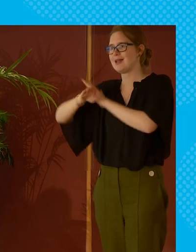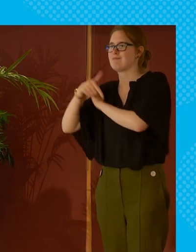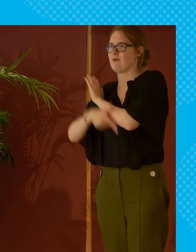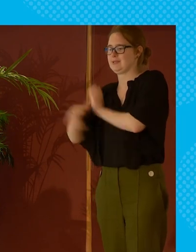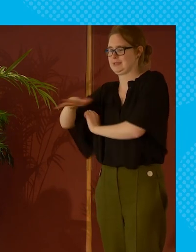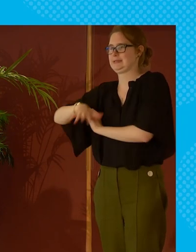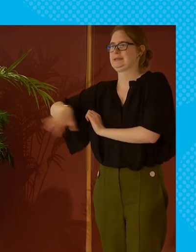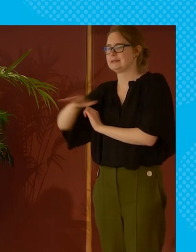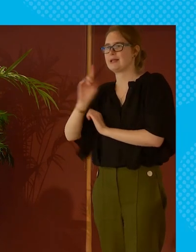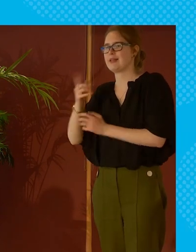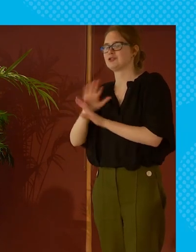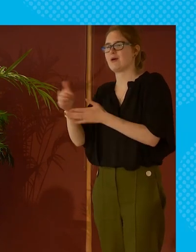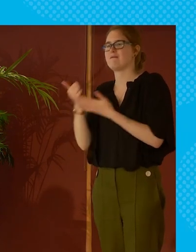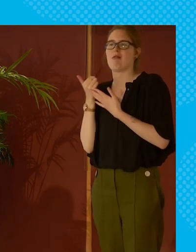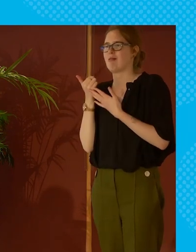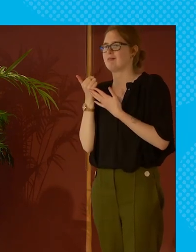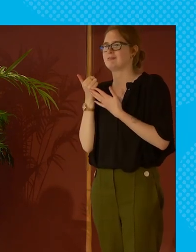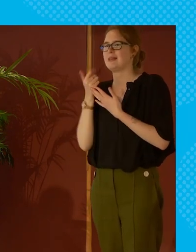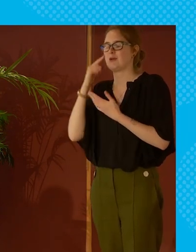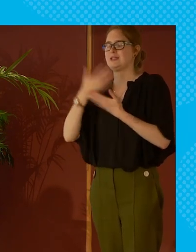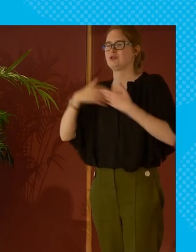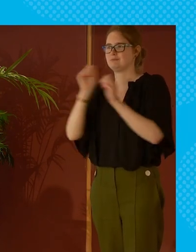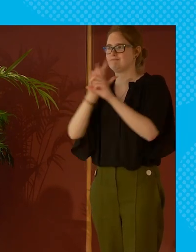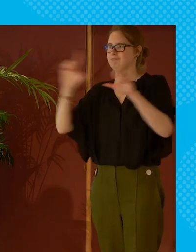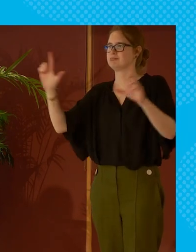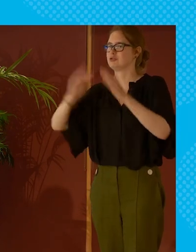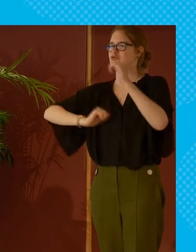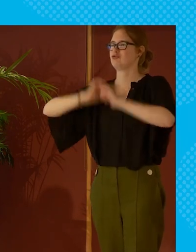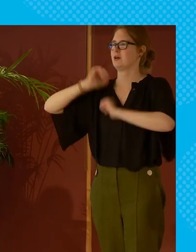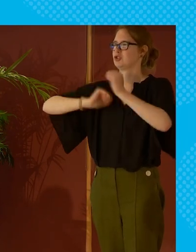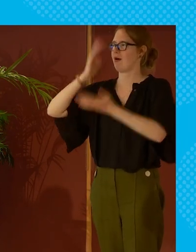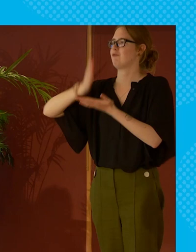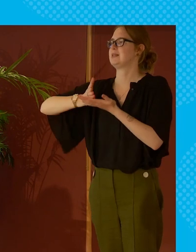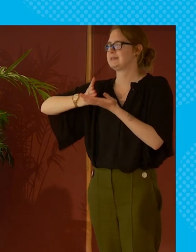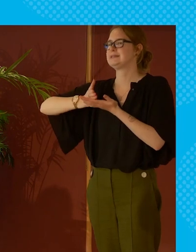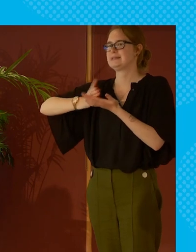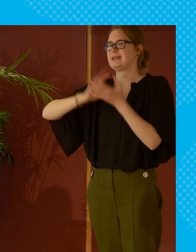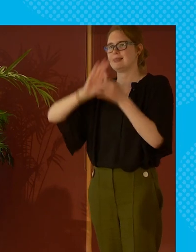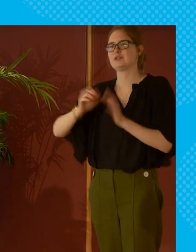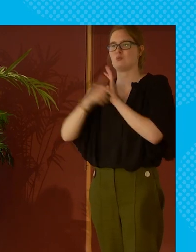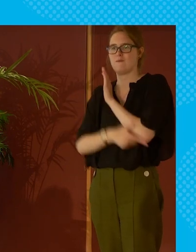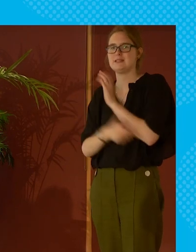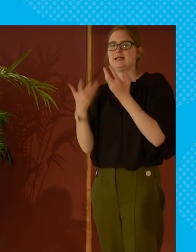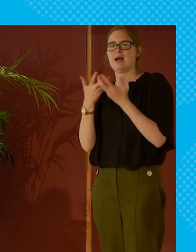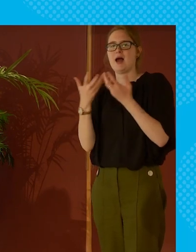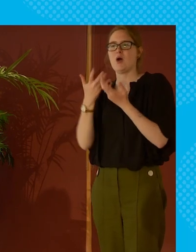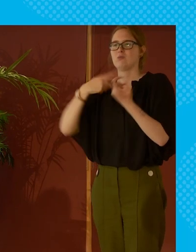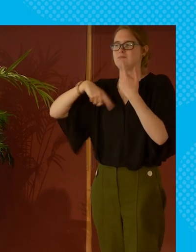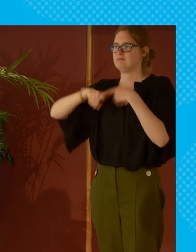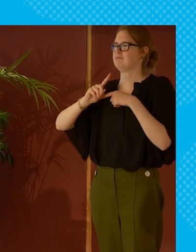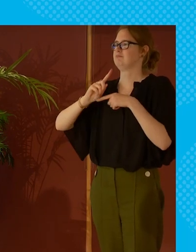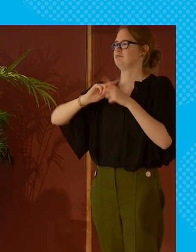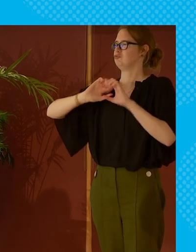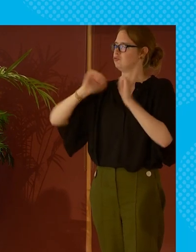people living in poverty and i think that's unhelpful we need to to keep the focus on the structural reality of poverty and how